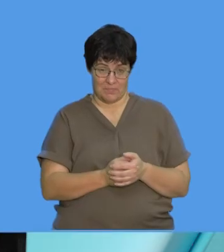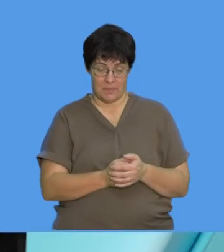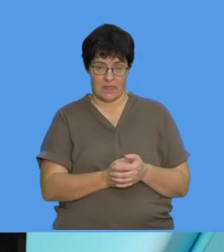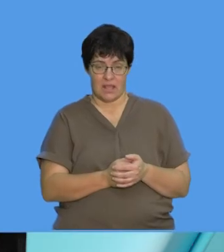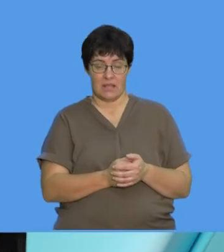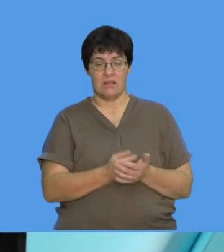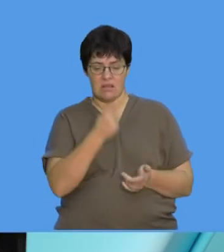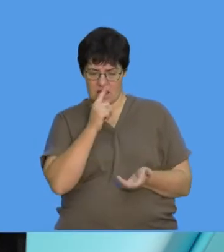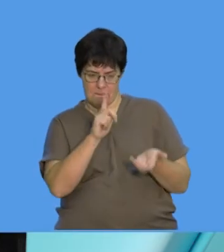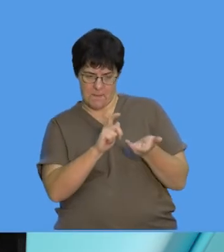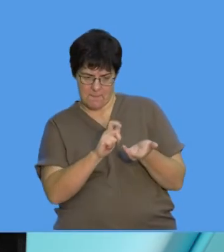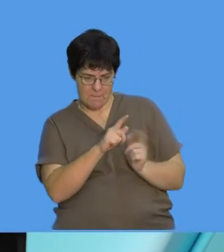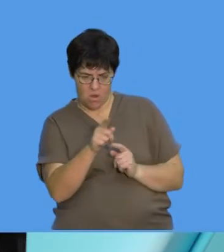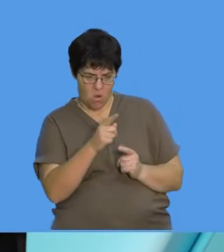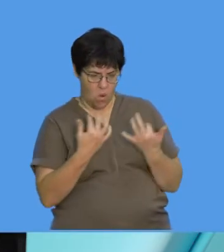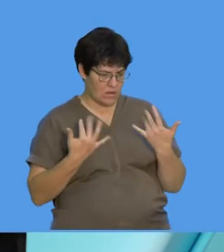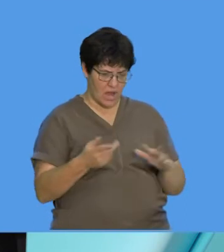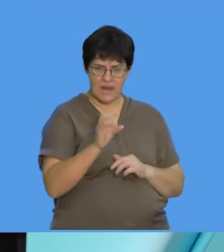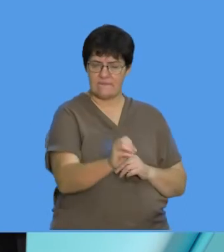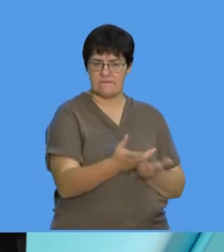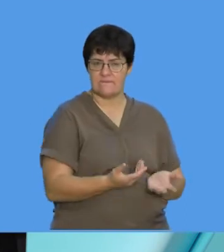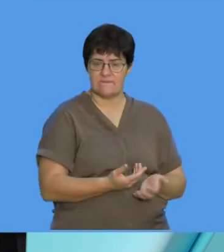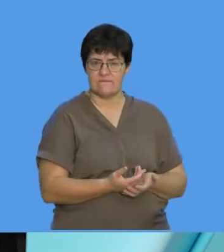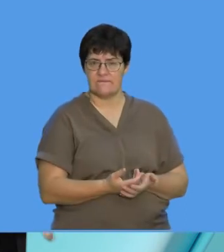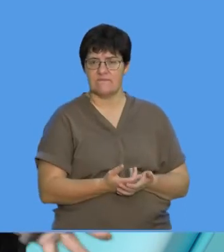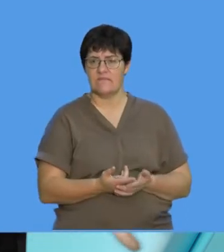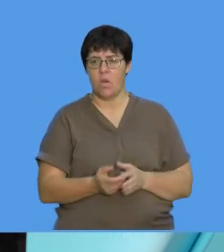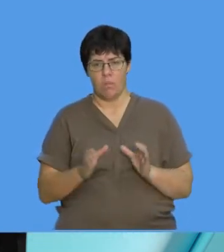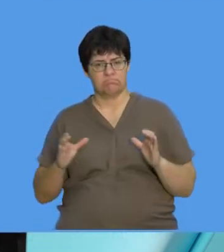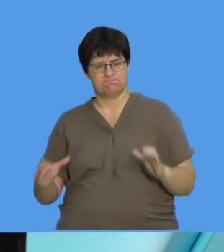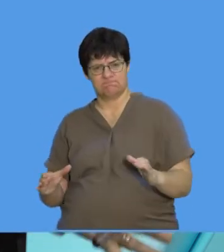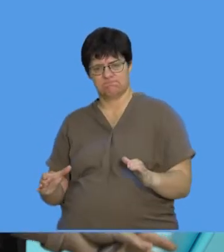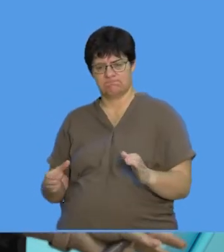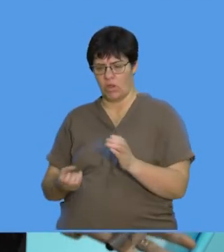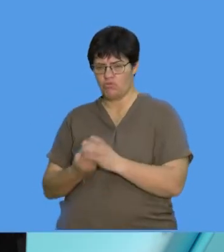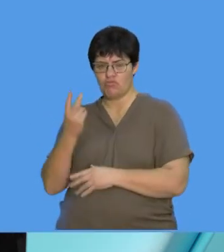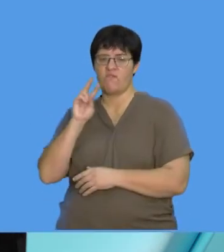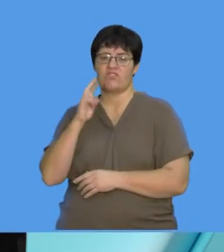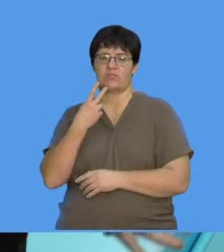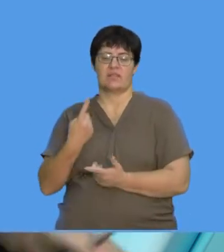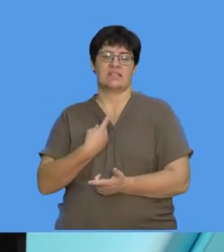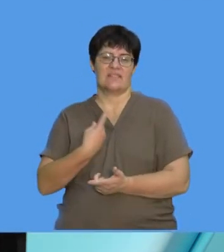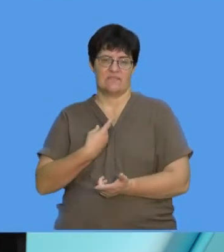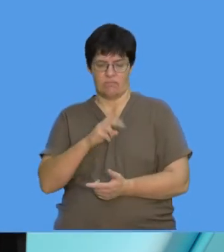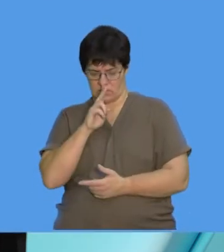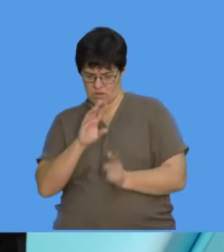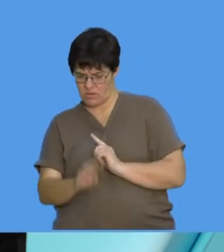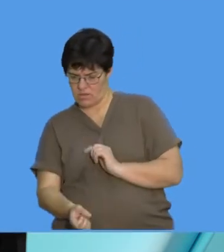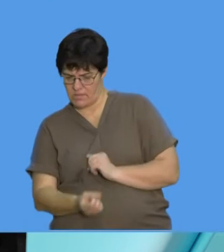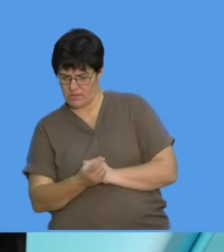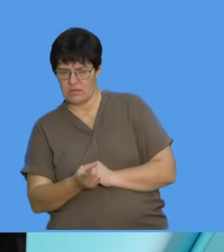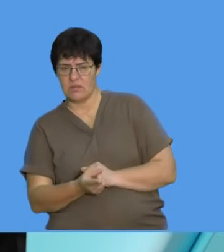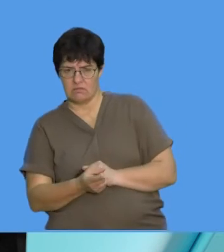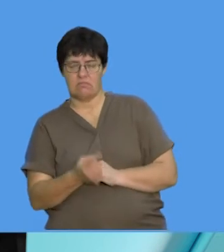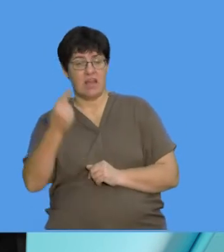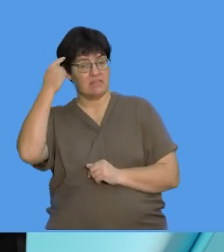So, make sure if you do see that, maybe it's in your garden. Maybe you have a little patch that you're just growing vegetables for yourself,